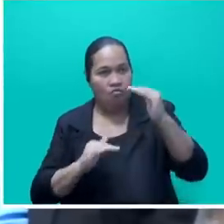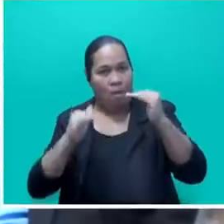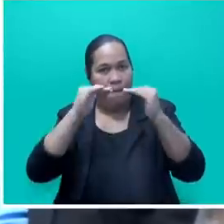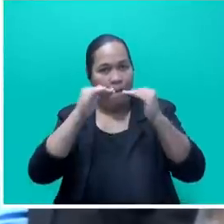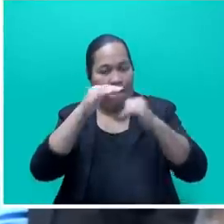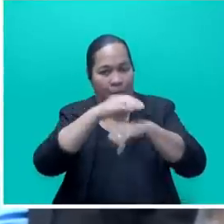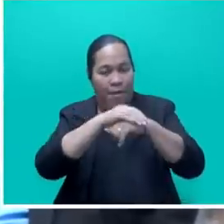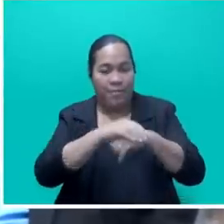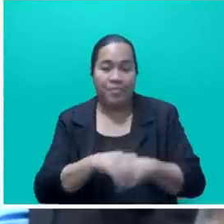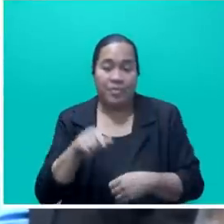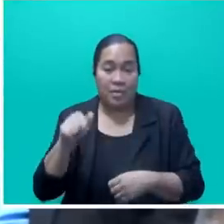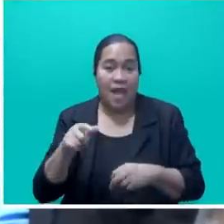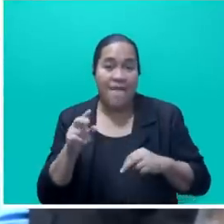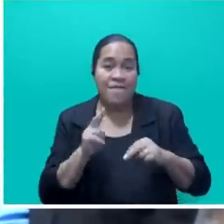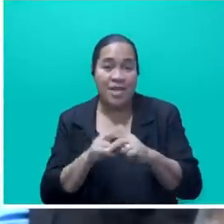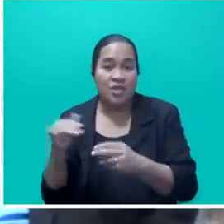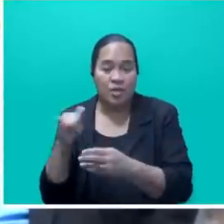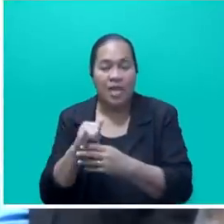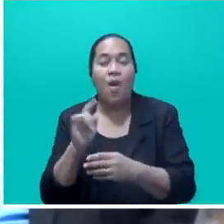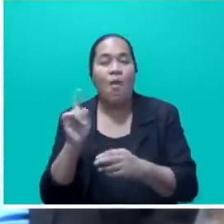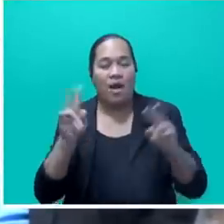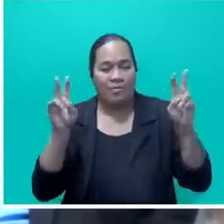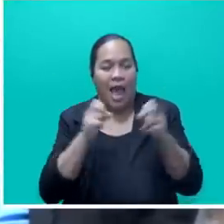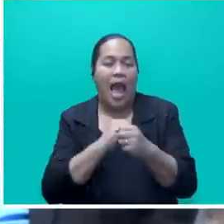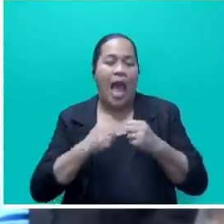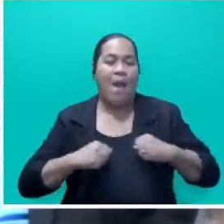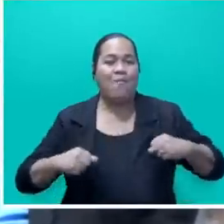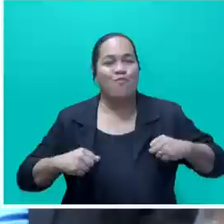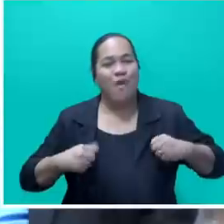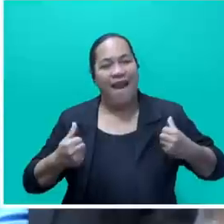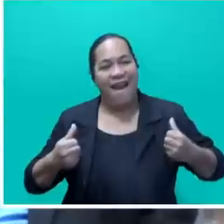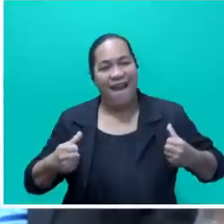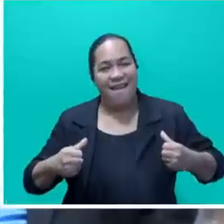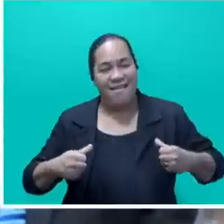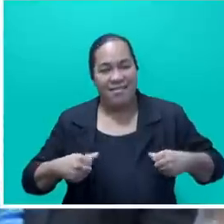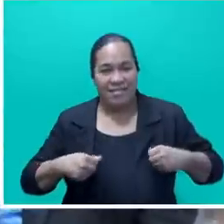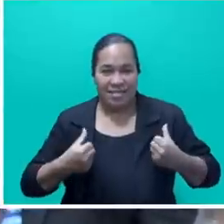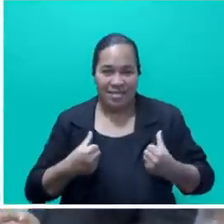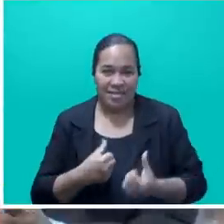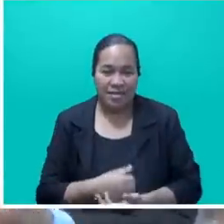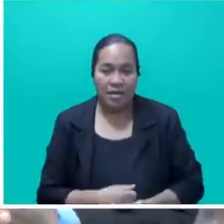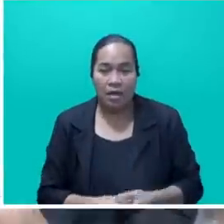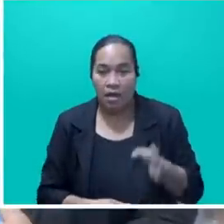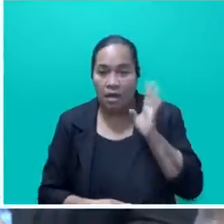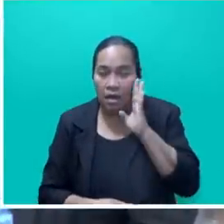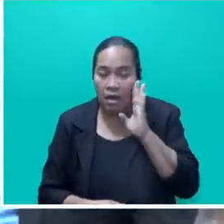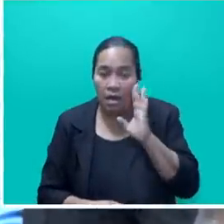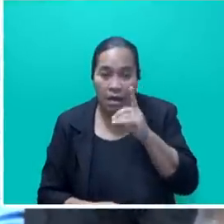our National Carrier is our pride from its inception to the days of Air Pacific